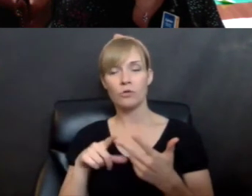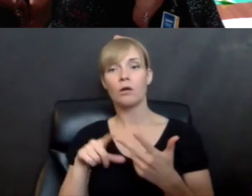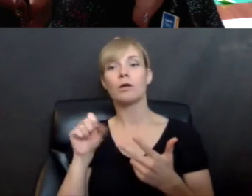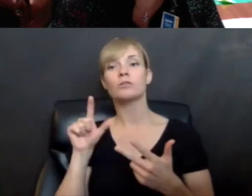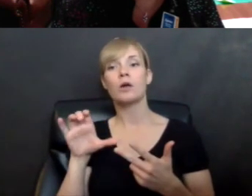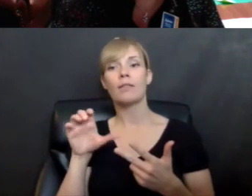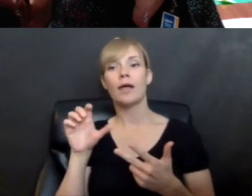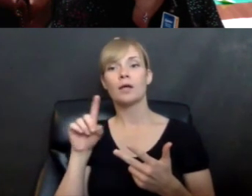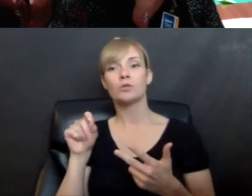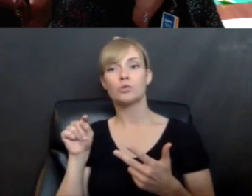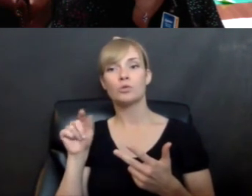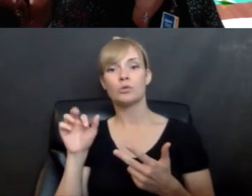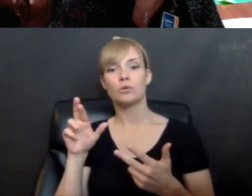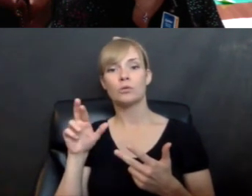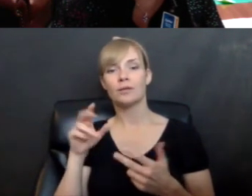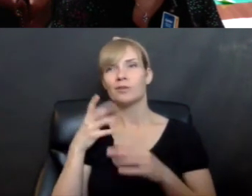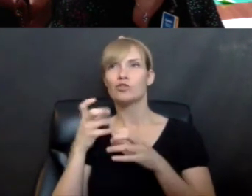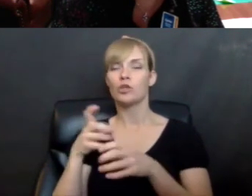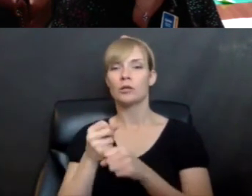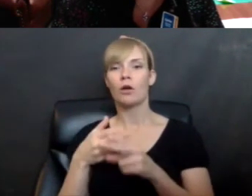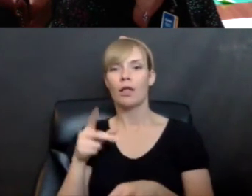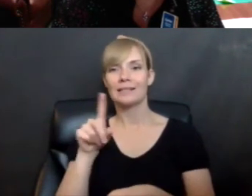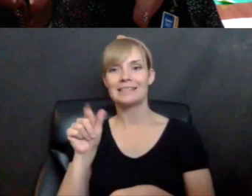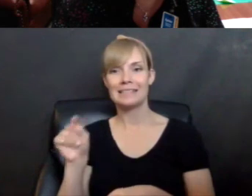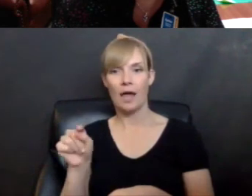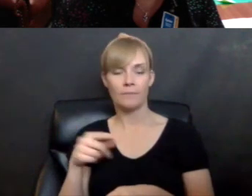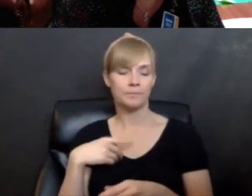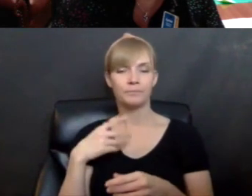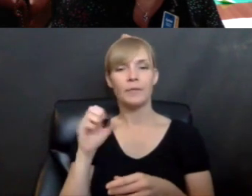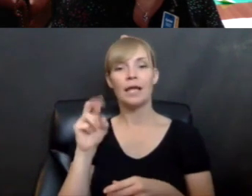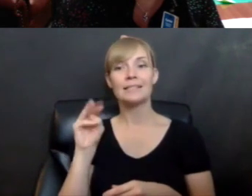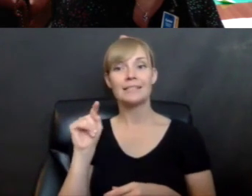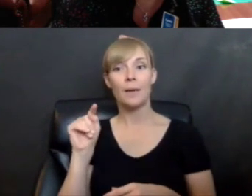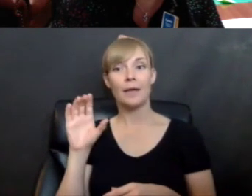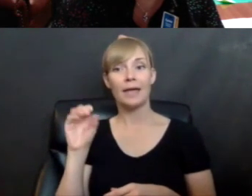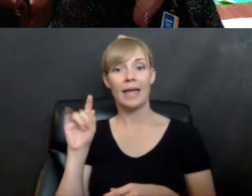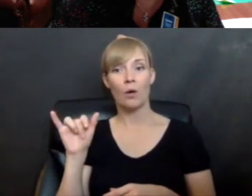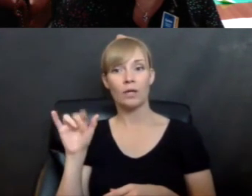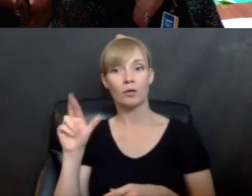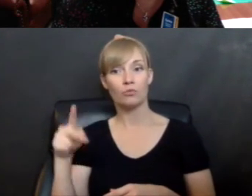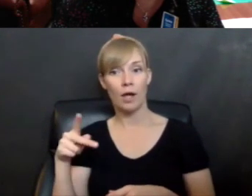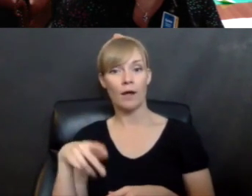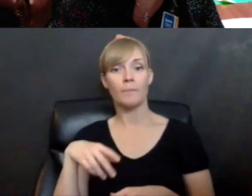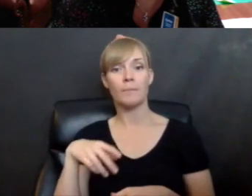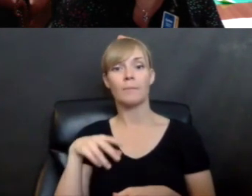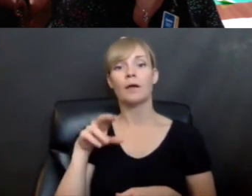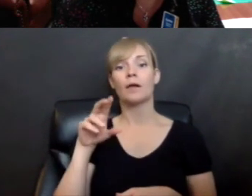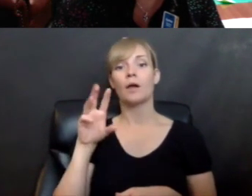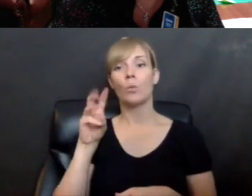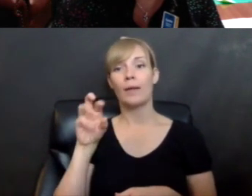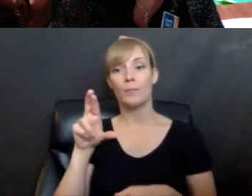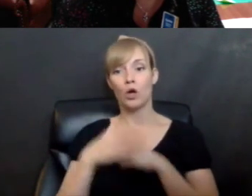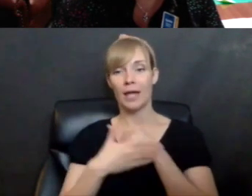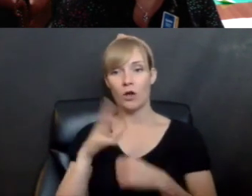Parks Fund. They should just call it ZAP. We do. Summit County RAP, Weber County Ramp, the